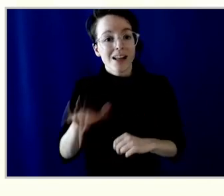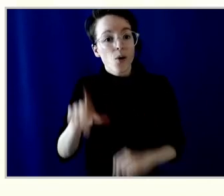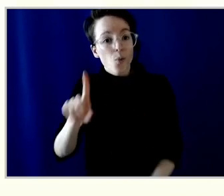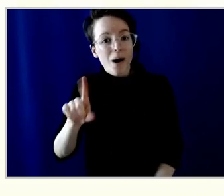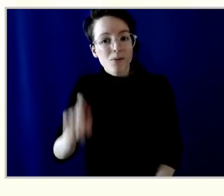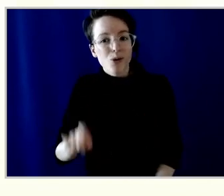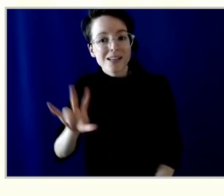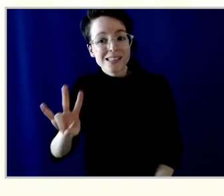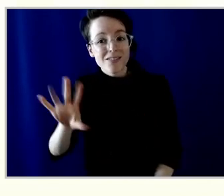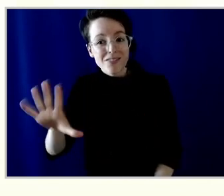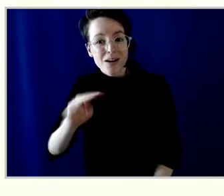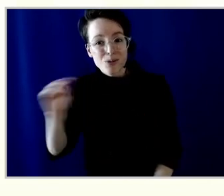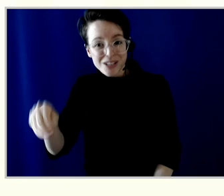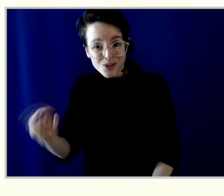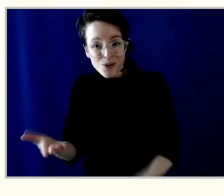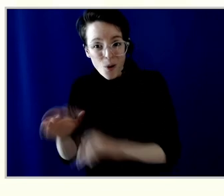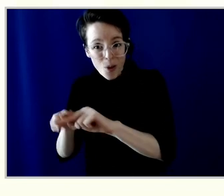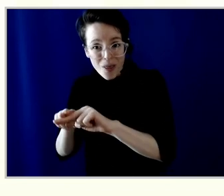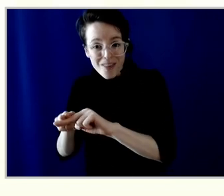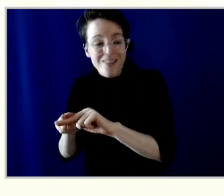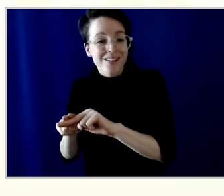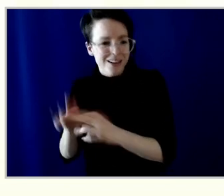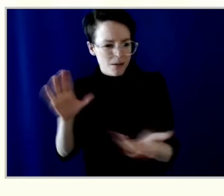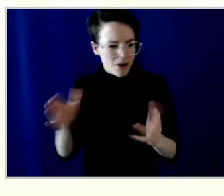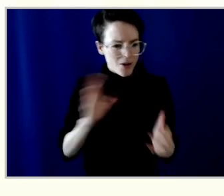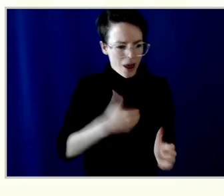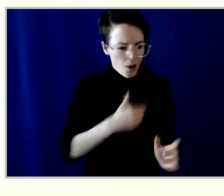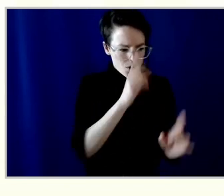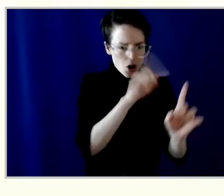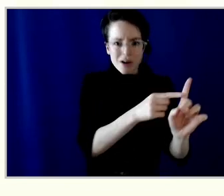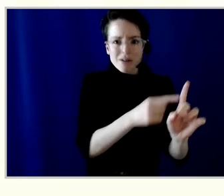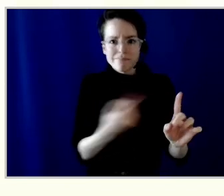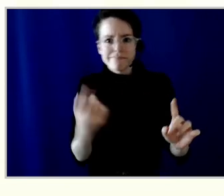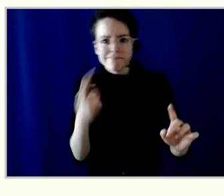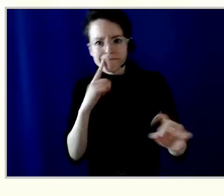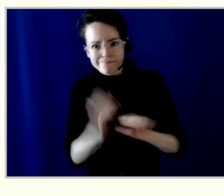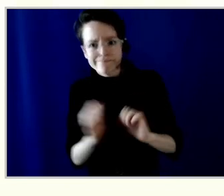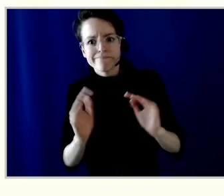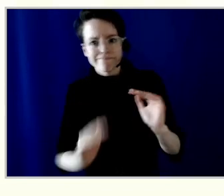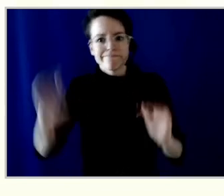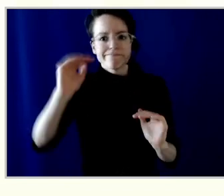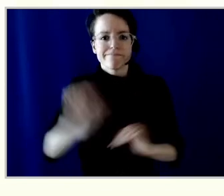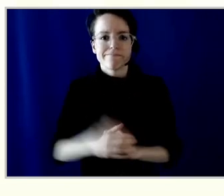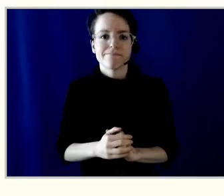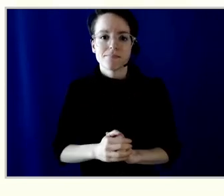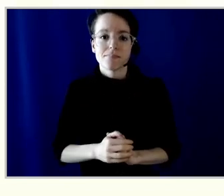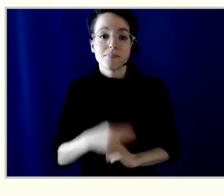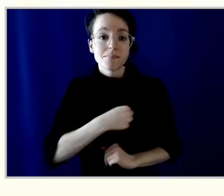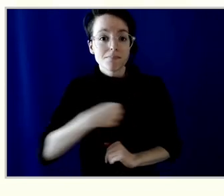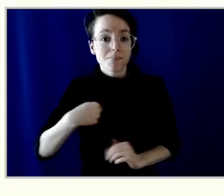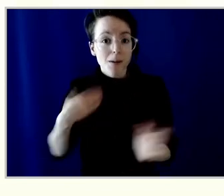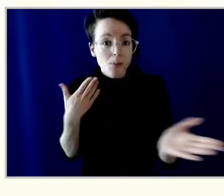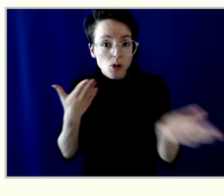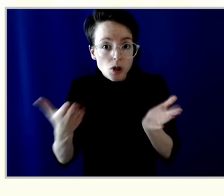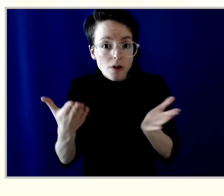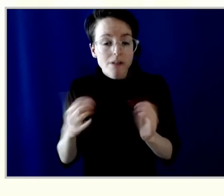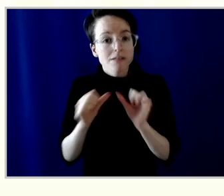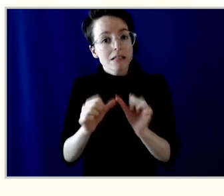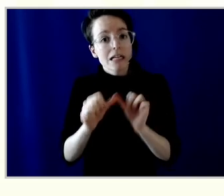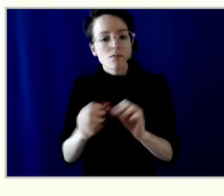well above our 2021 target as well. We continue strengthening member service and experience wherever we can.